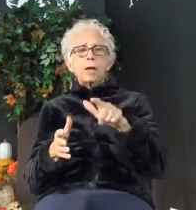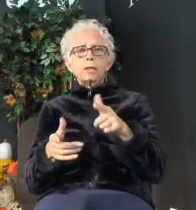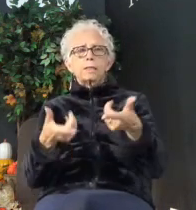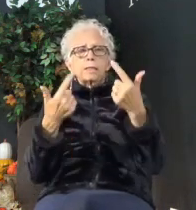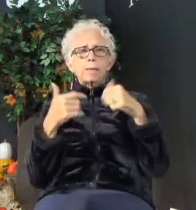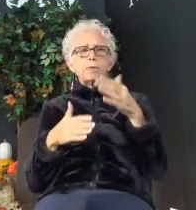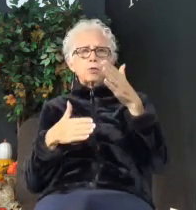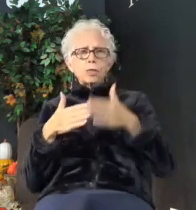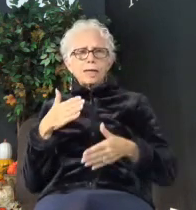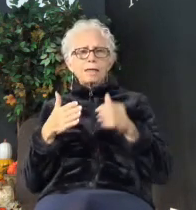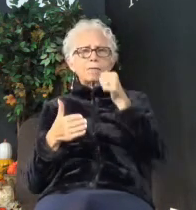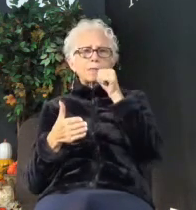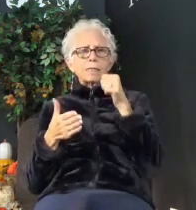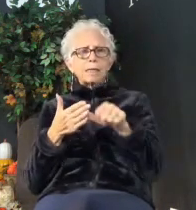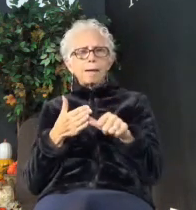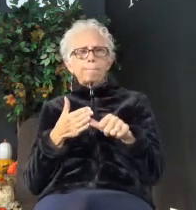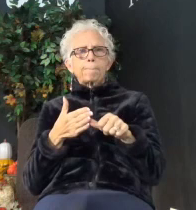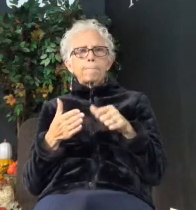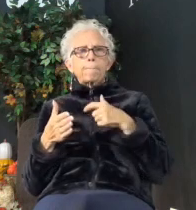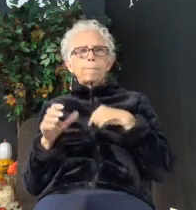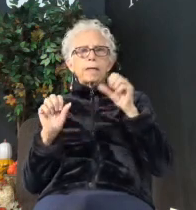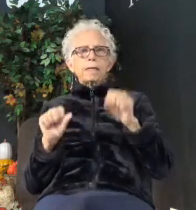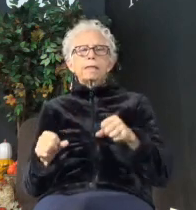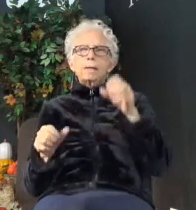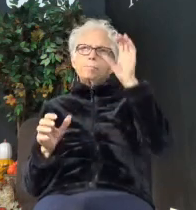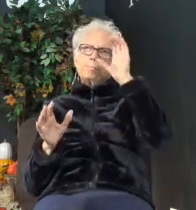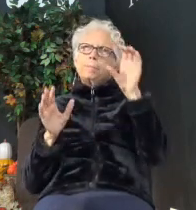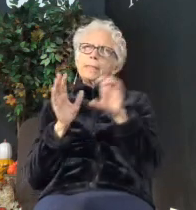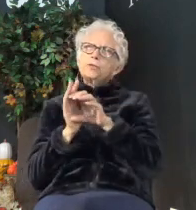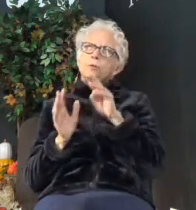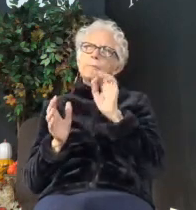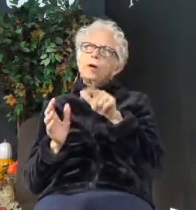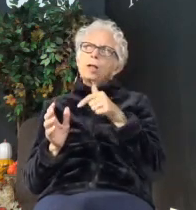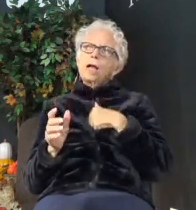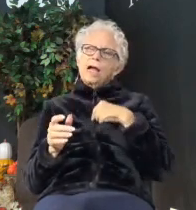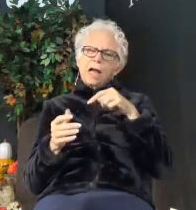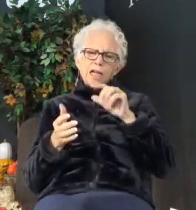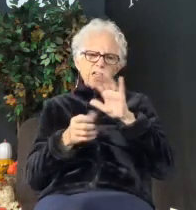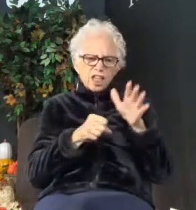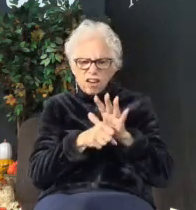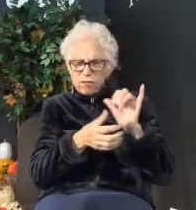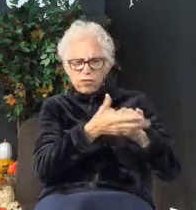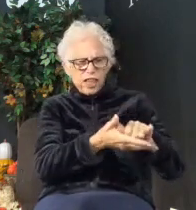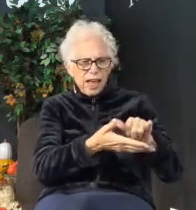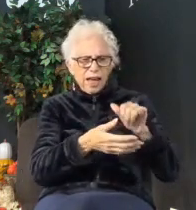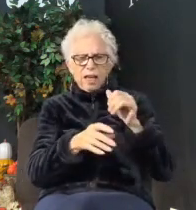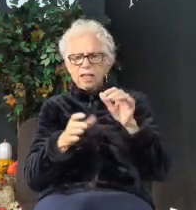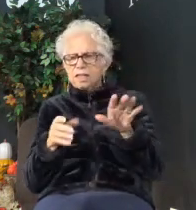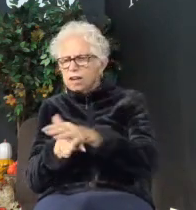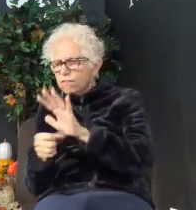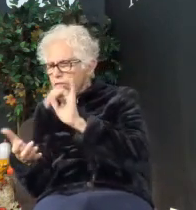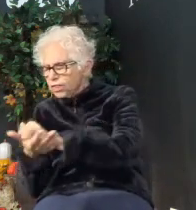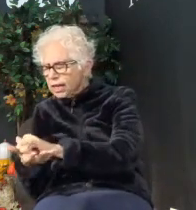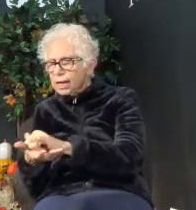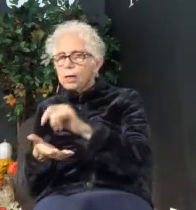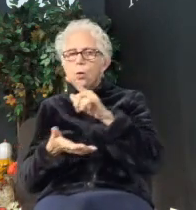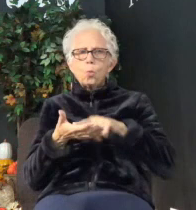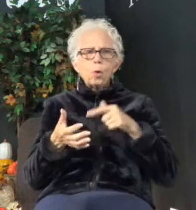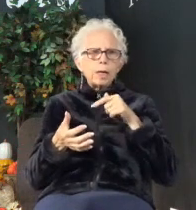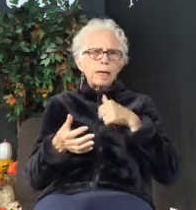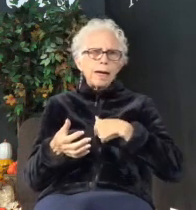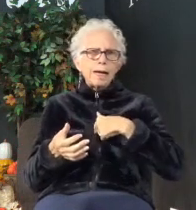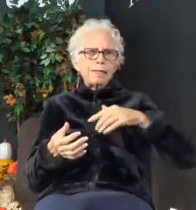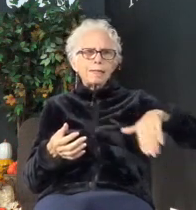of the letter and I can just picture Paul, it's like going through, okay, I covered this, I covered this, I covered this. What haven't I